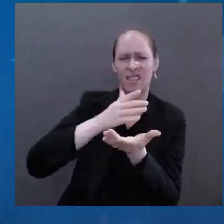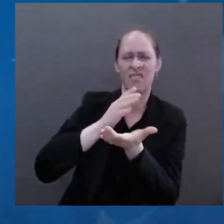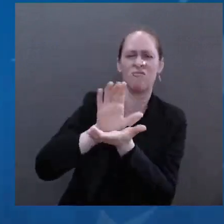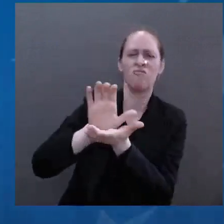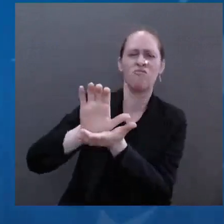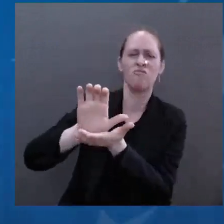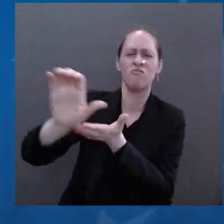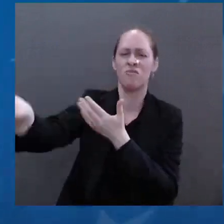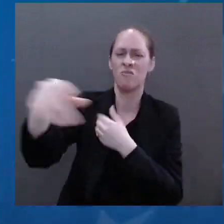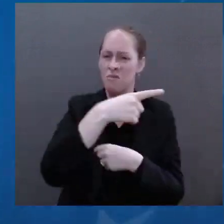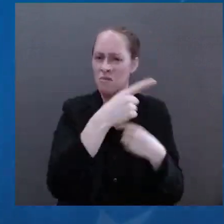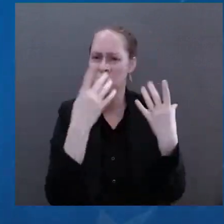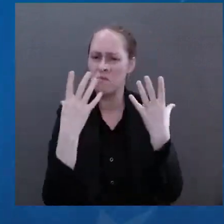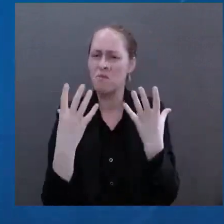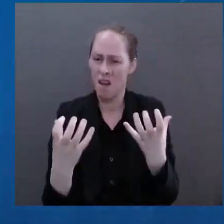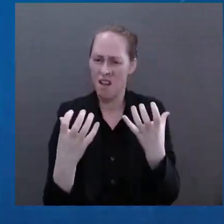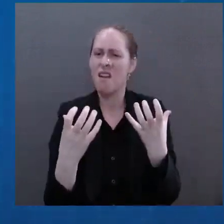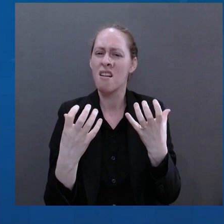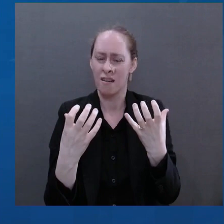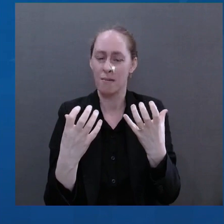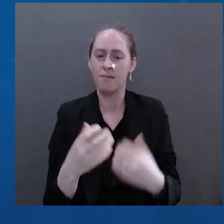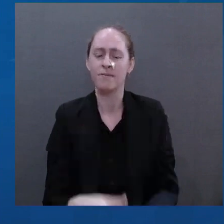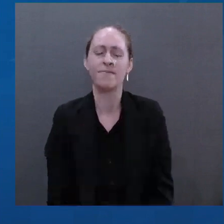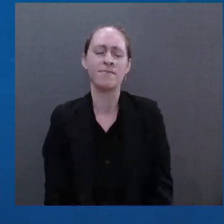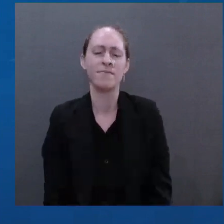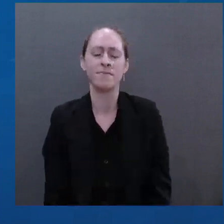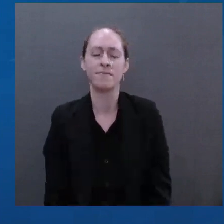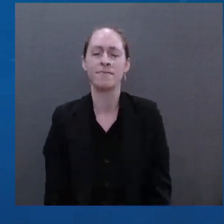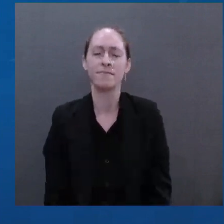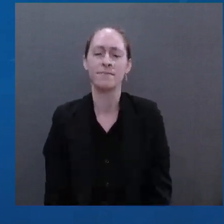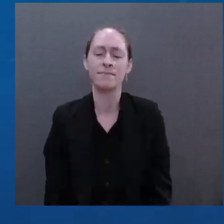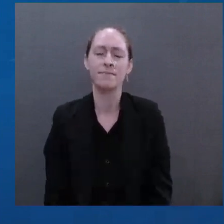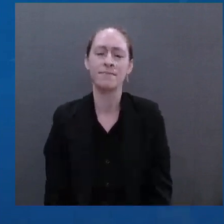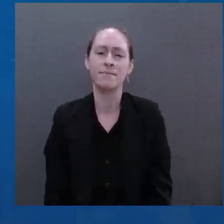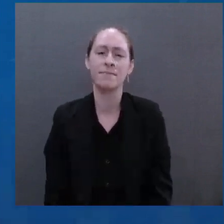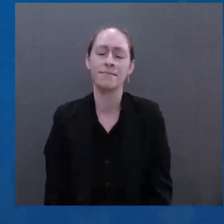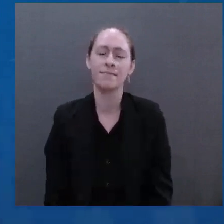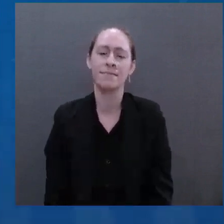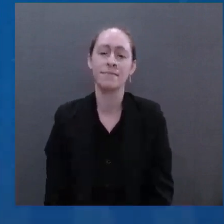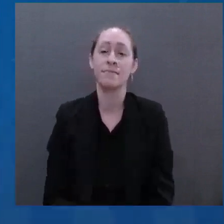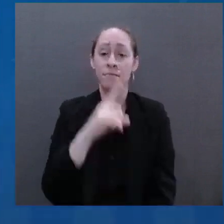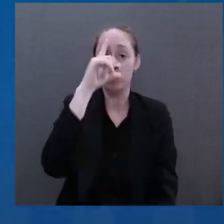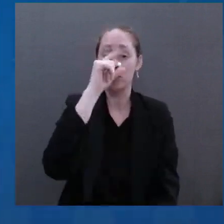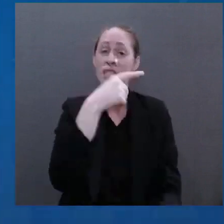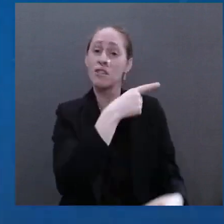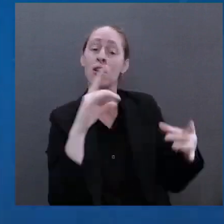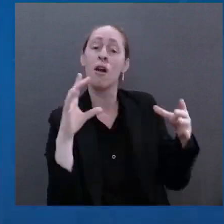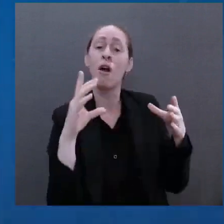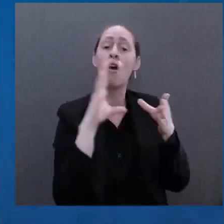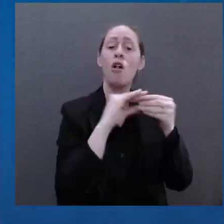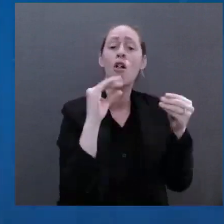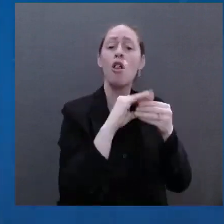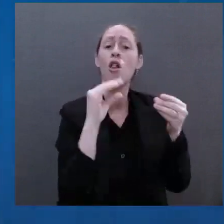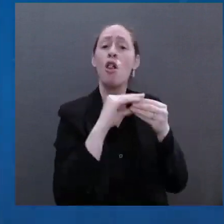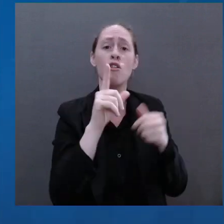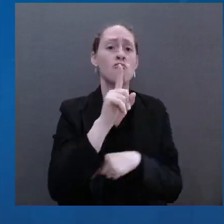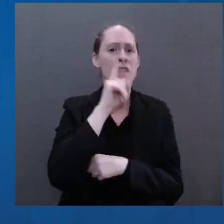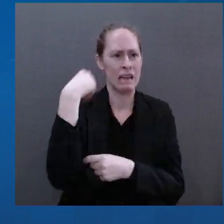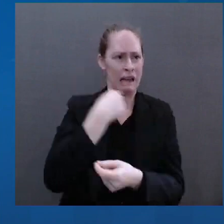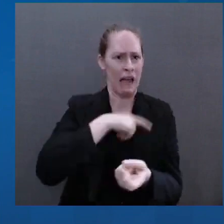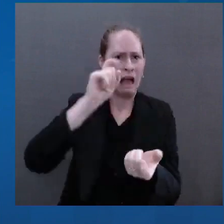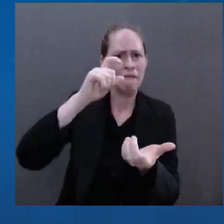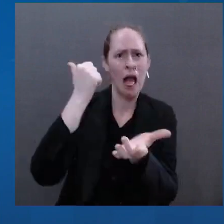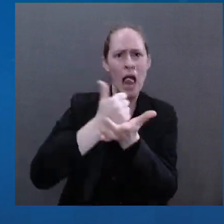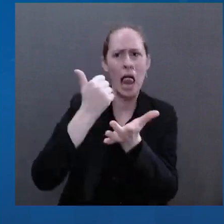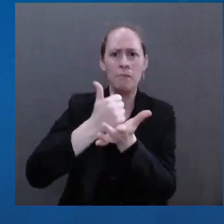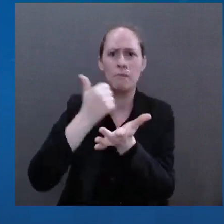has the gall to say he's denazifying Ukraine. It's a lie. It's just cynical. He